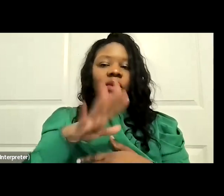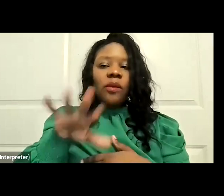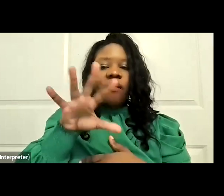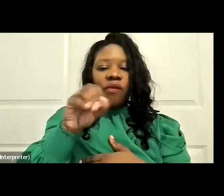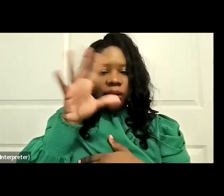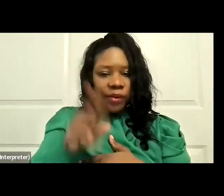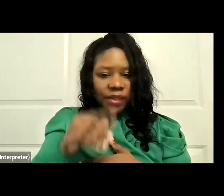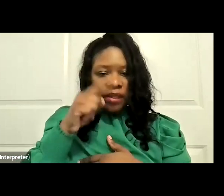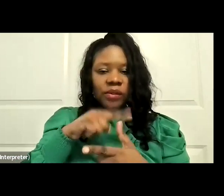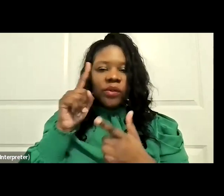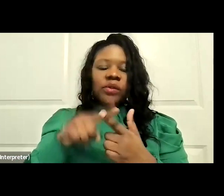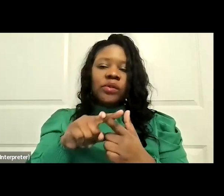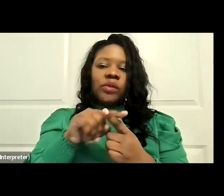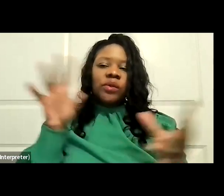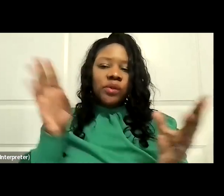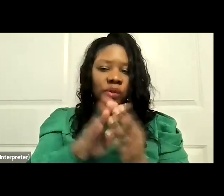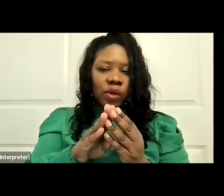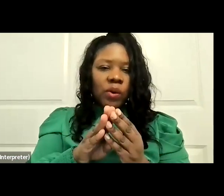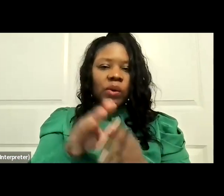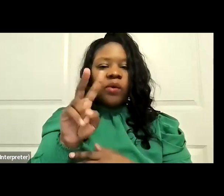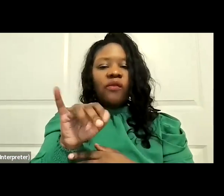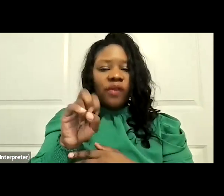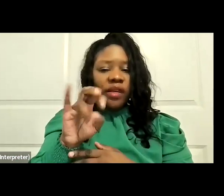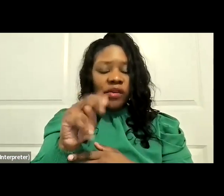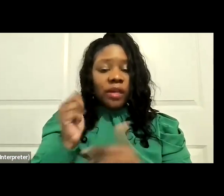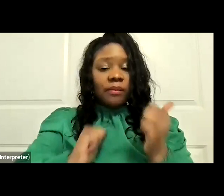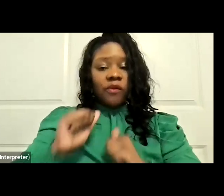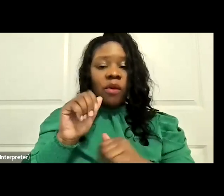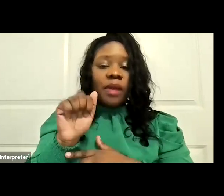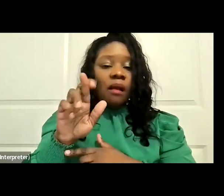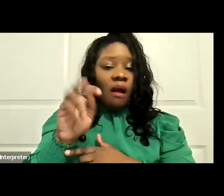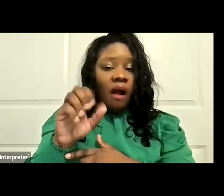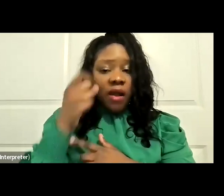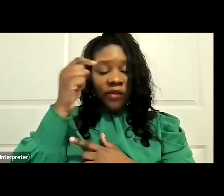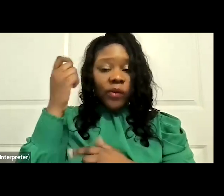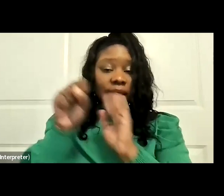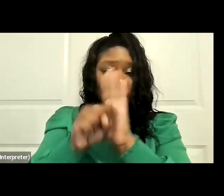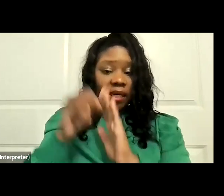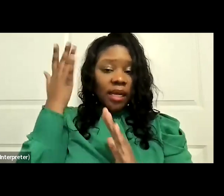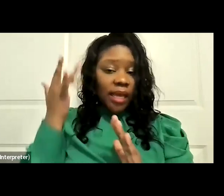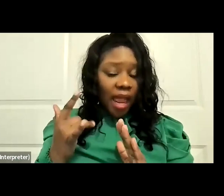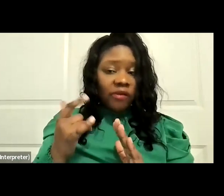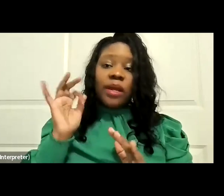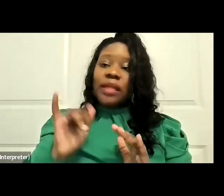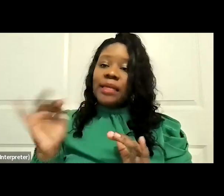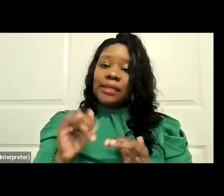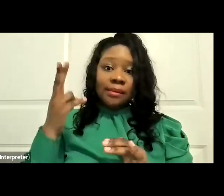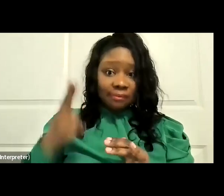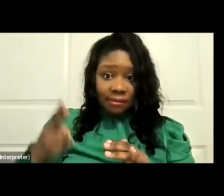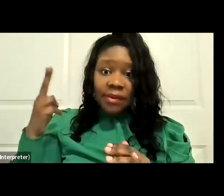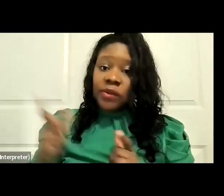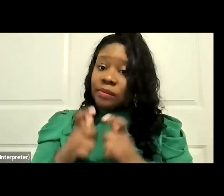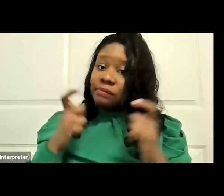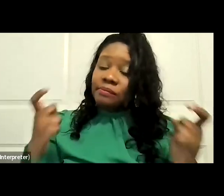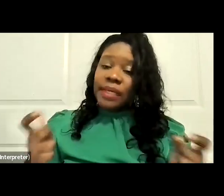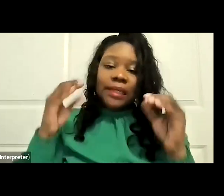to total visual and performing arts teachers in the state of California, which is historic, but those teachers just don't exist. So our next big, big